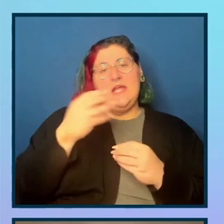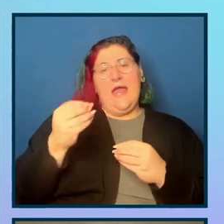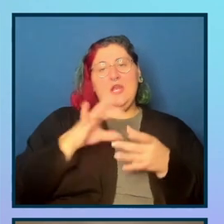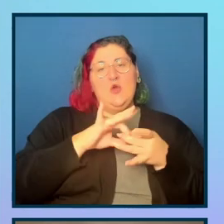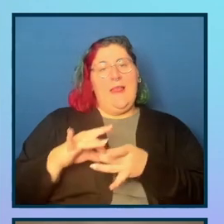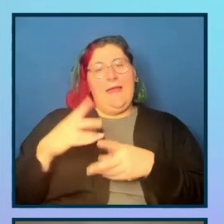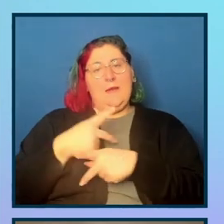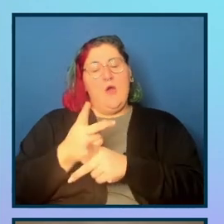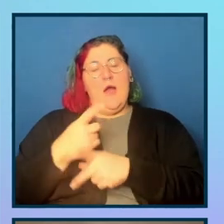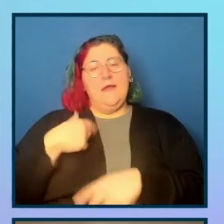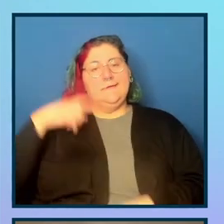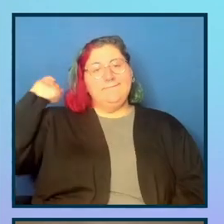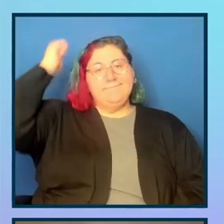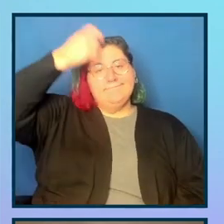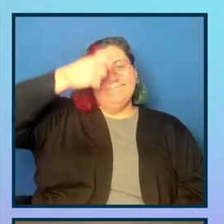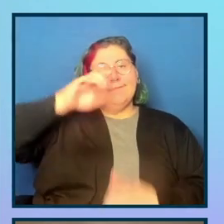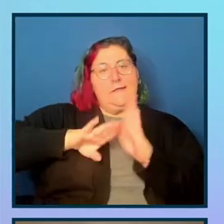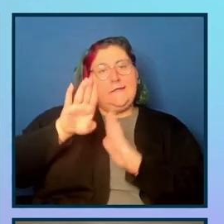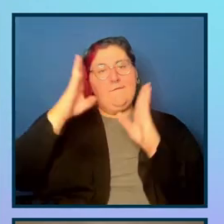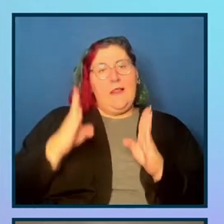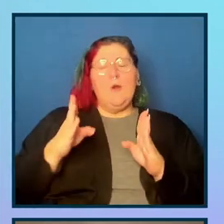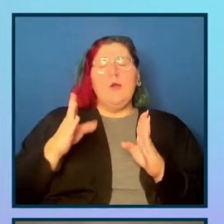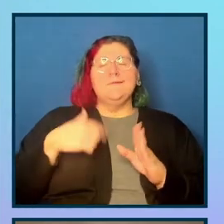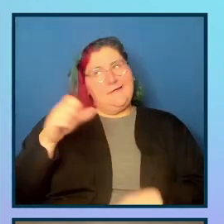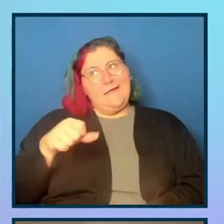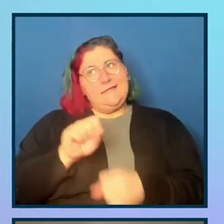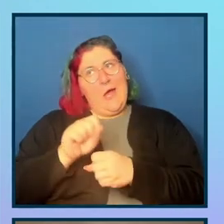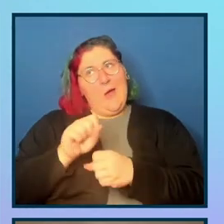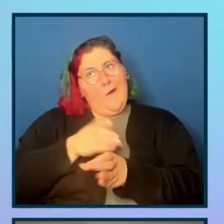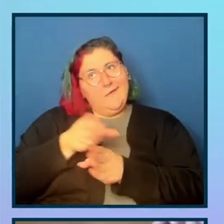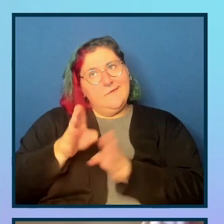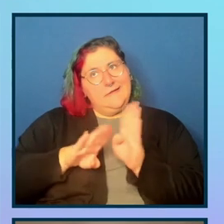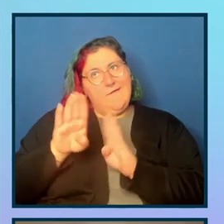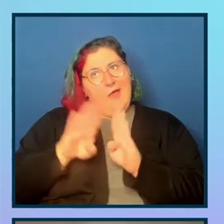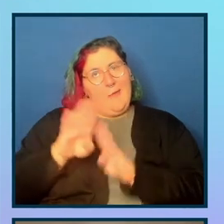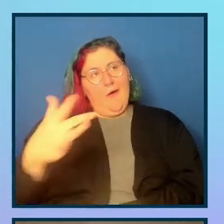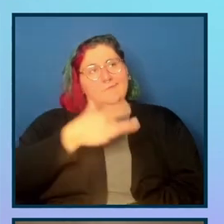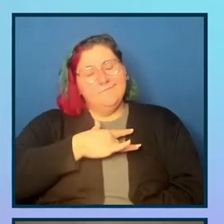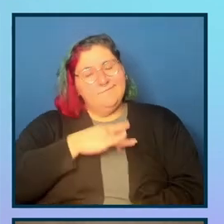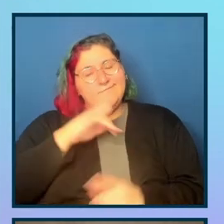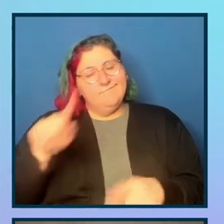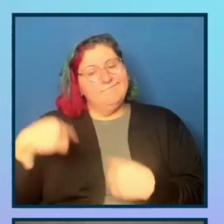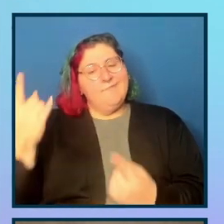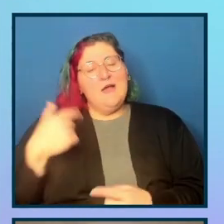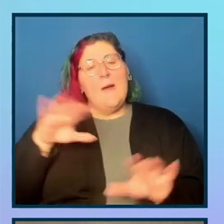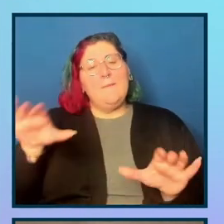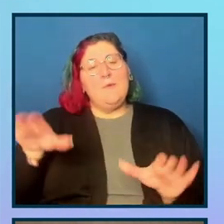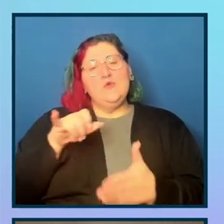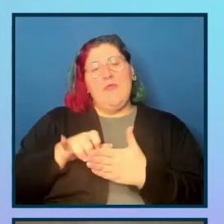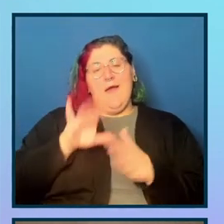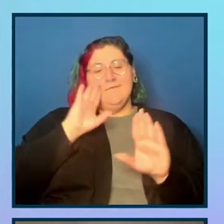I am a developer at heart, so that's not going to be too hard. I had a developer hat laying around. So I'm going to do that right now. And we're going to focus on the